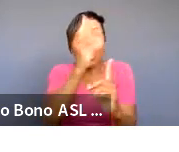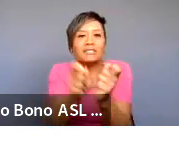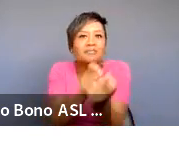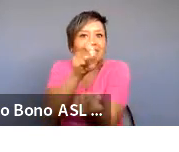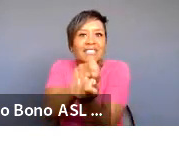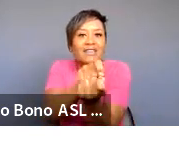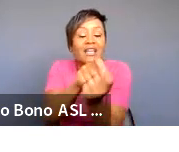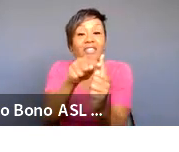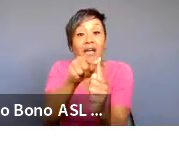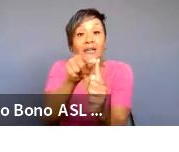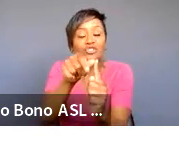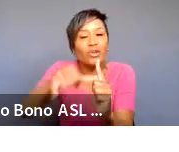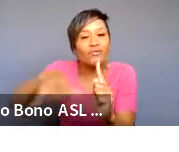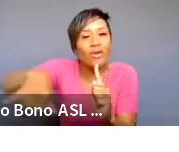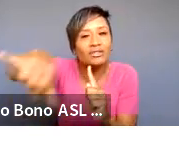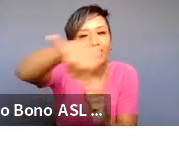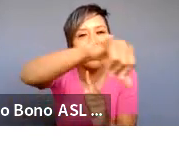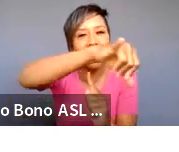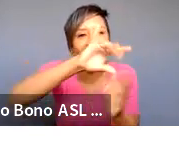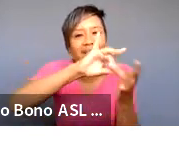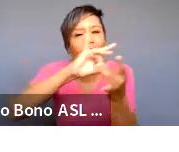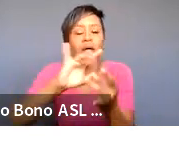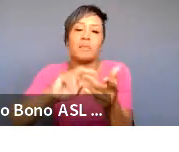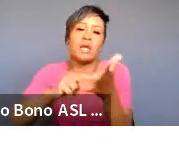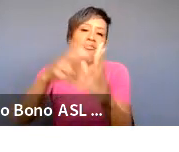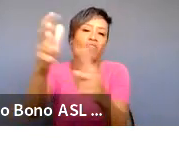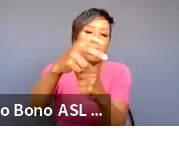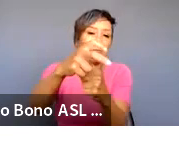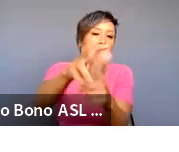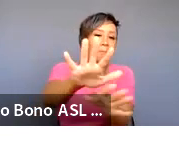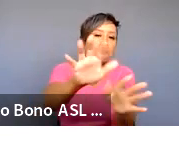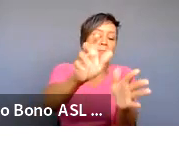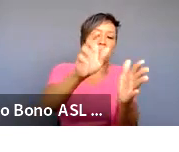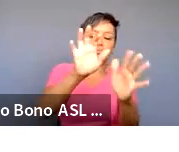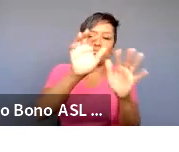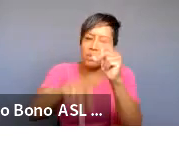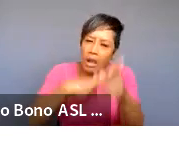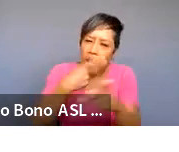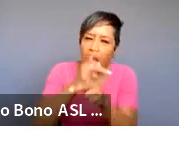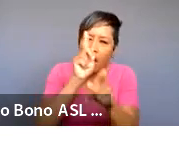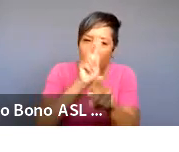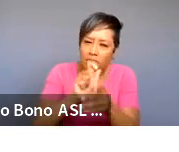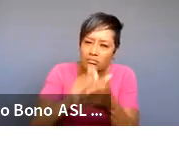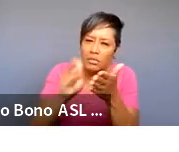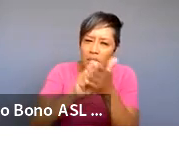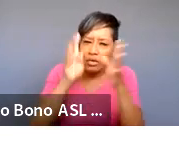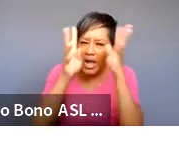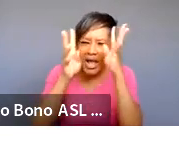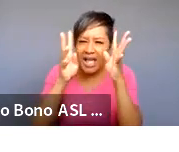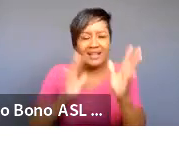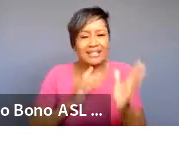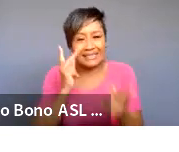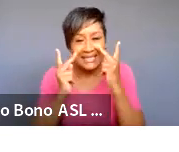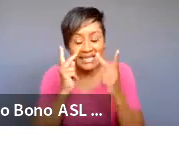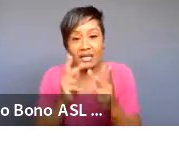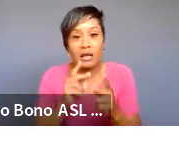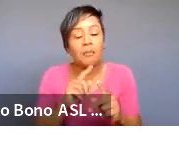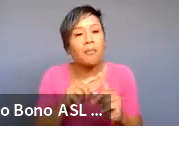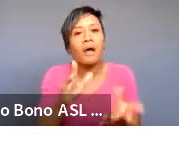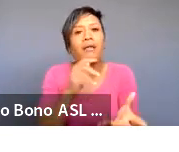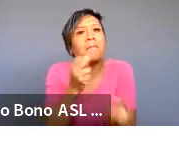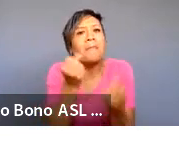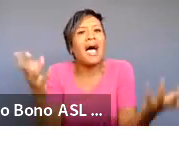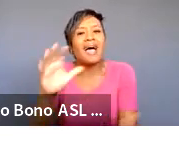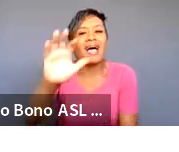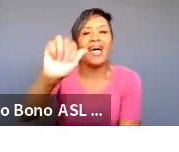that they're universally true that's awesome work i think we need to see more of that as well um we're not seeing a lot of afrofuturist work